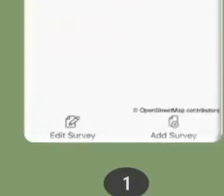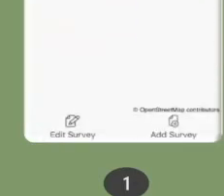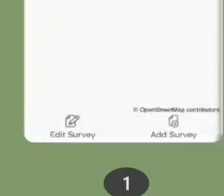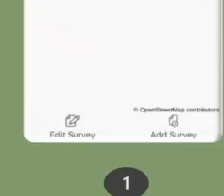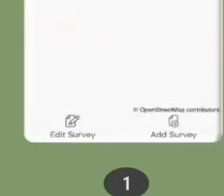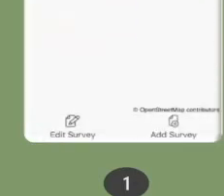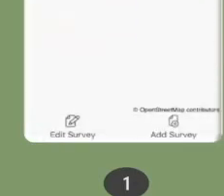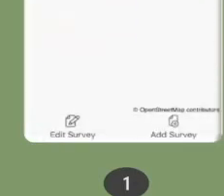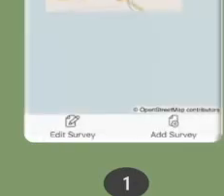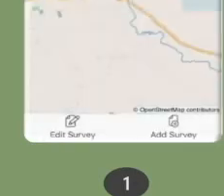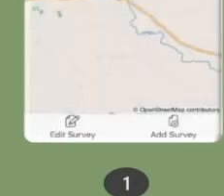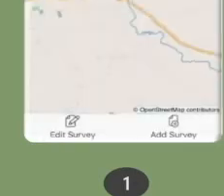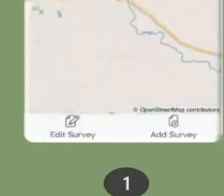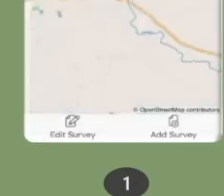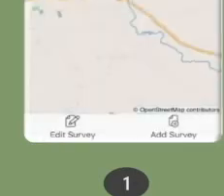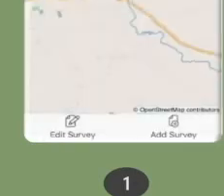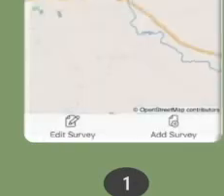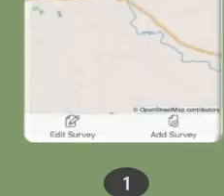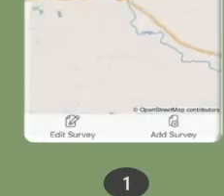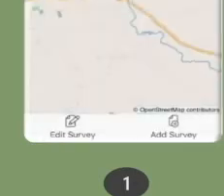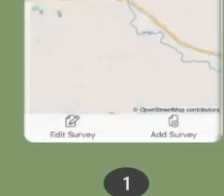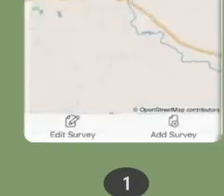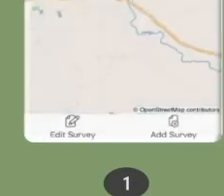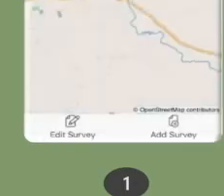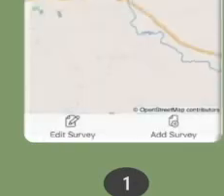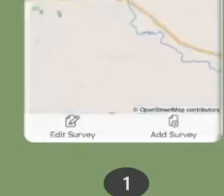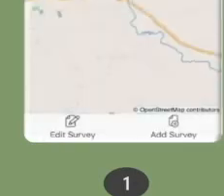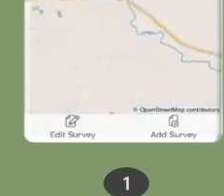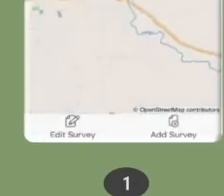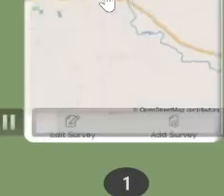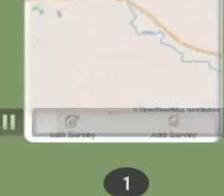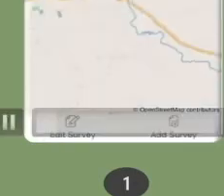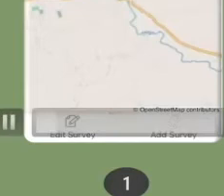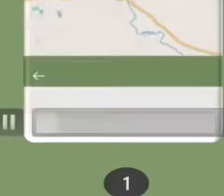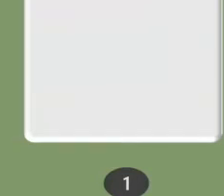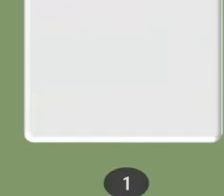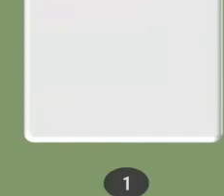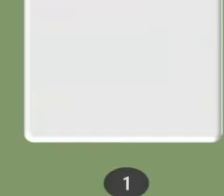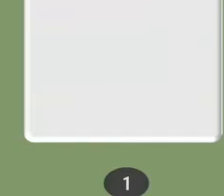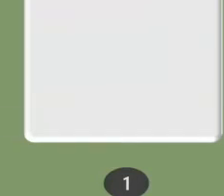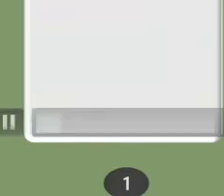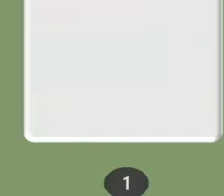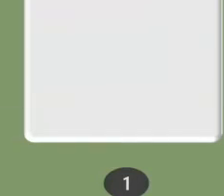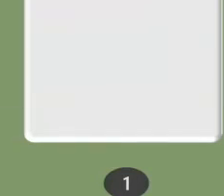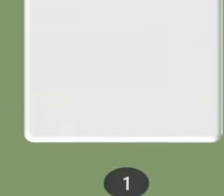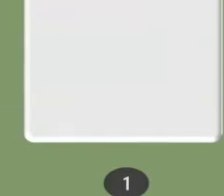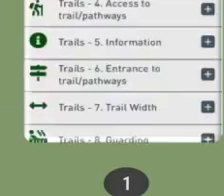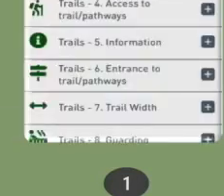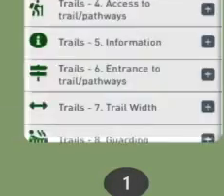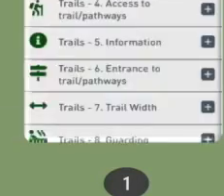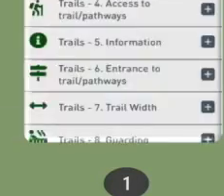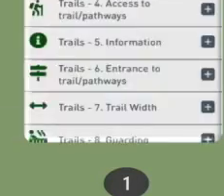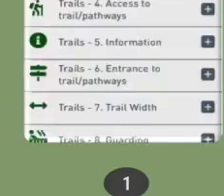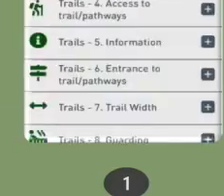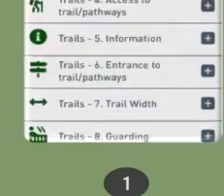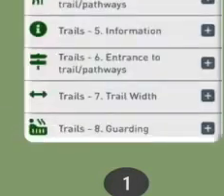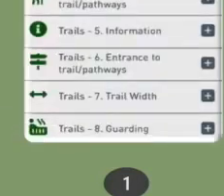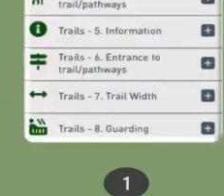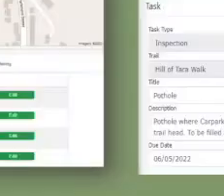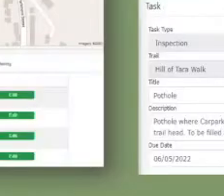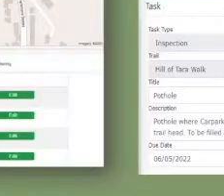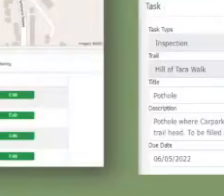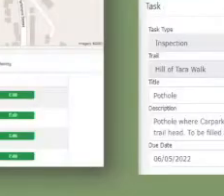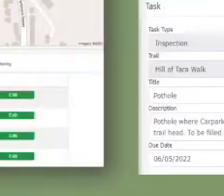That's fantastic, Owen. That's really smart technology and building it around a smartphone that, you know, I think it's over